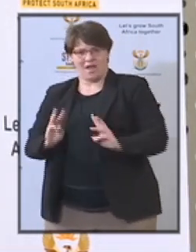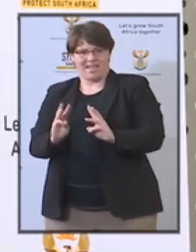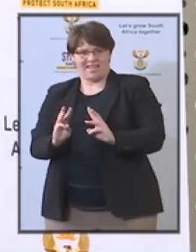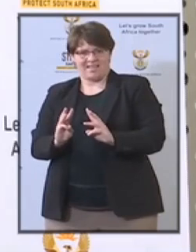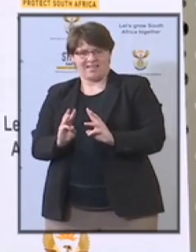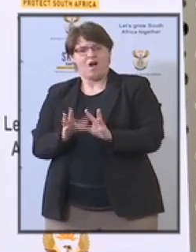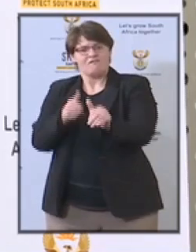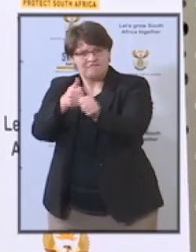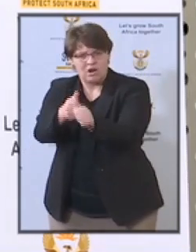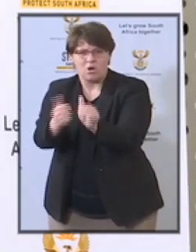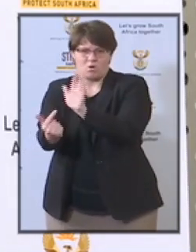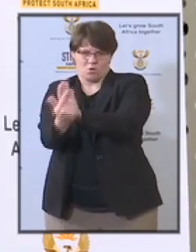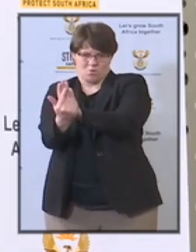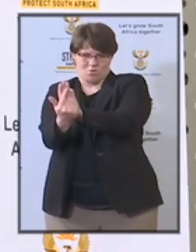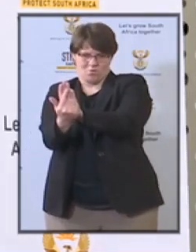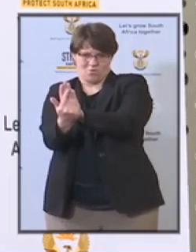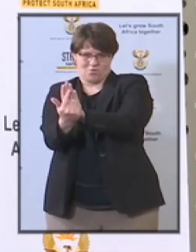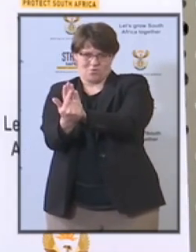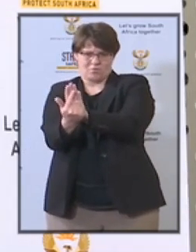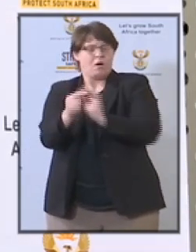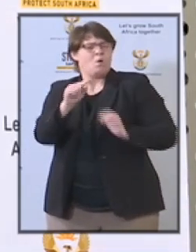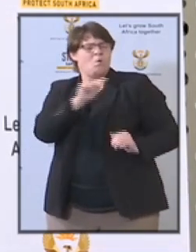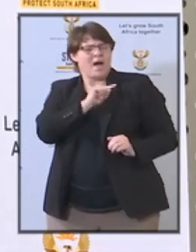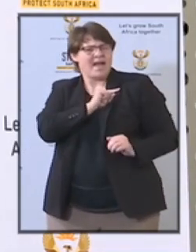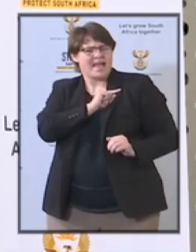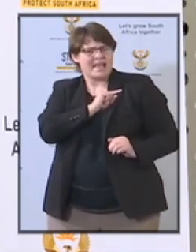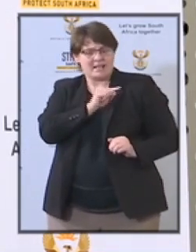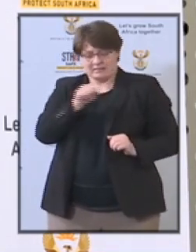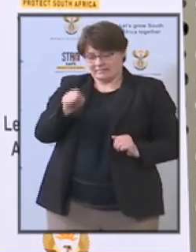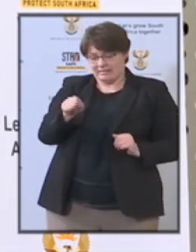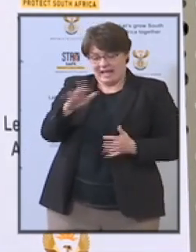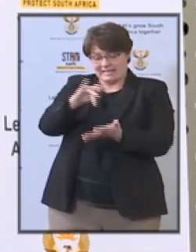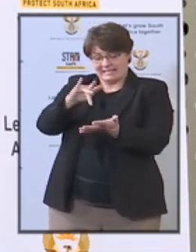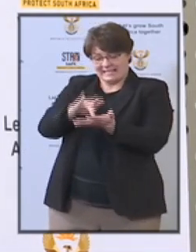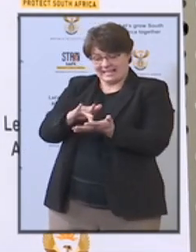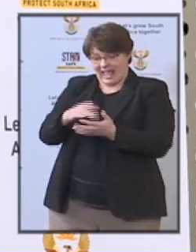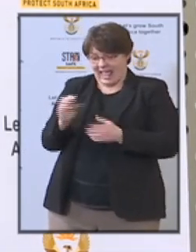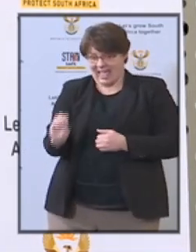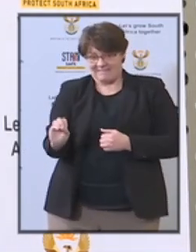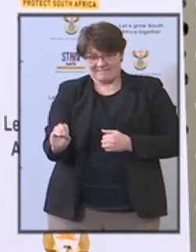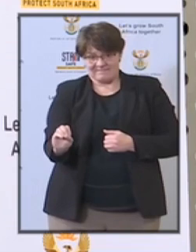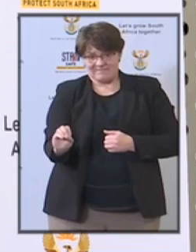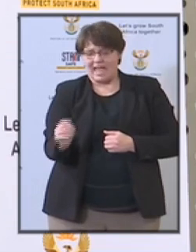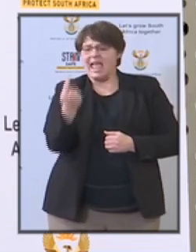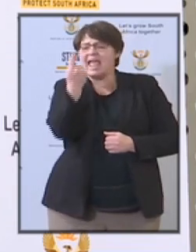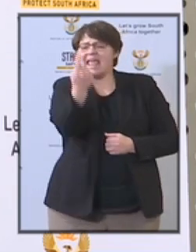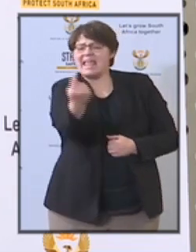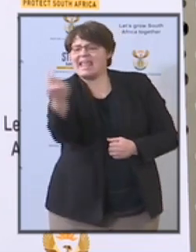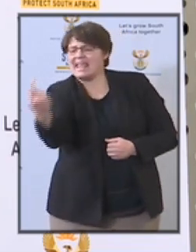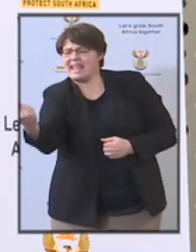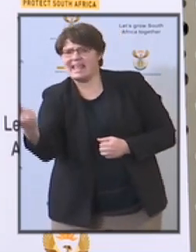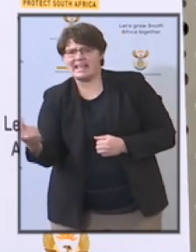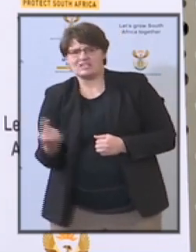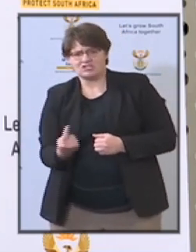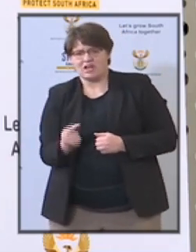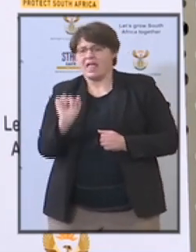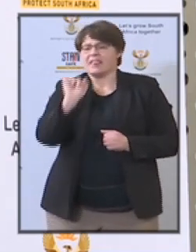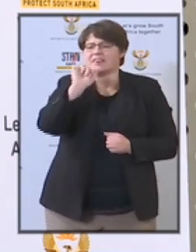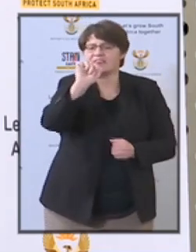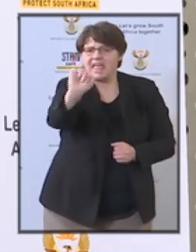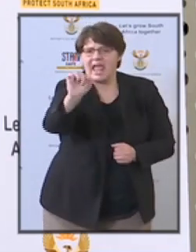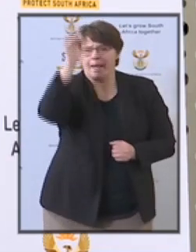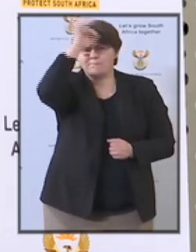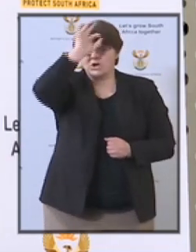us to to function because while we still have that fusion center each entity is still governed by its own separate